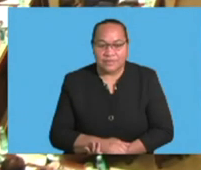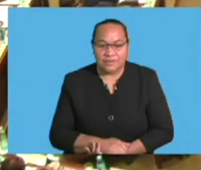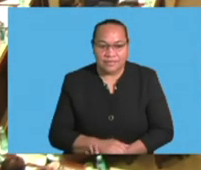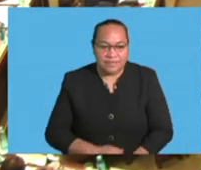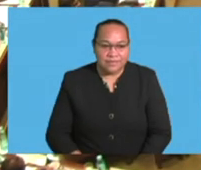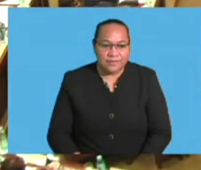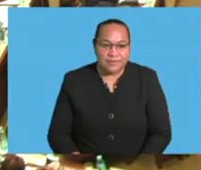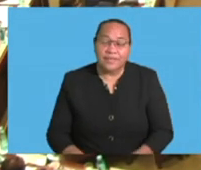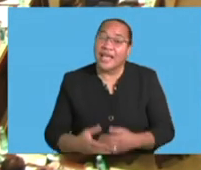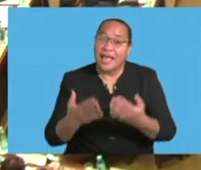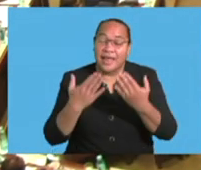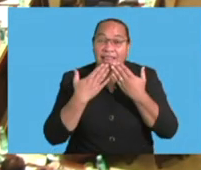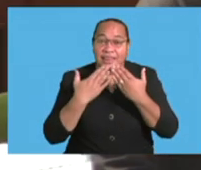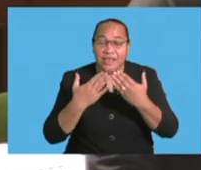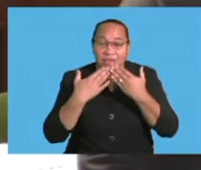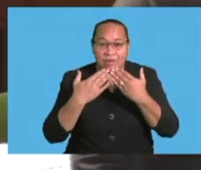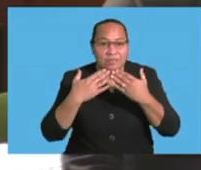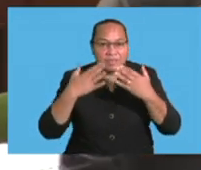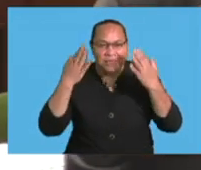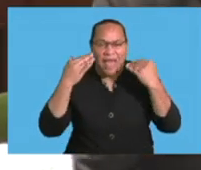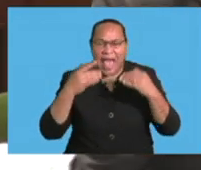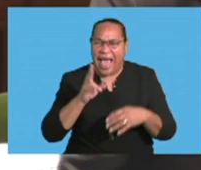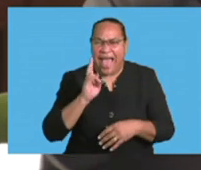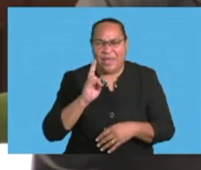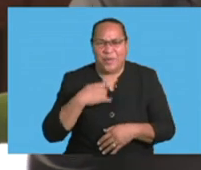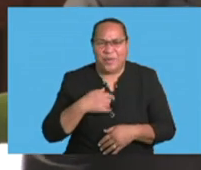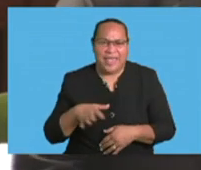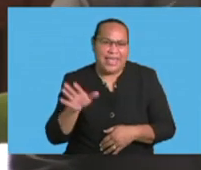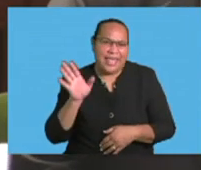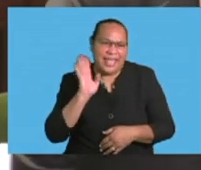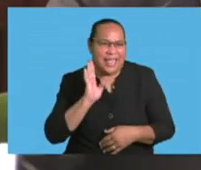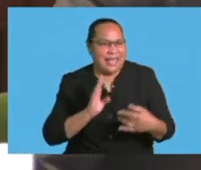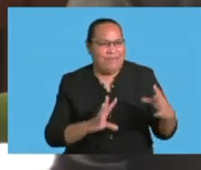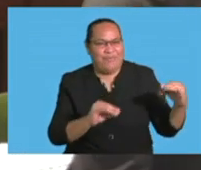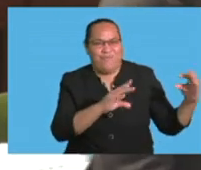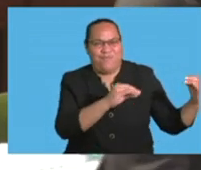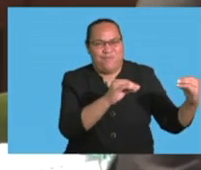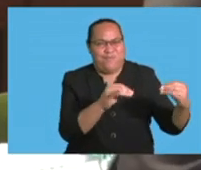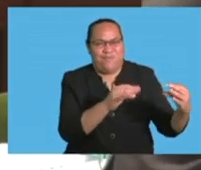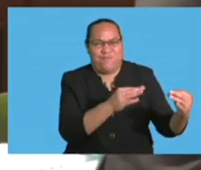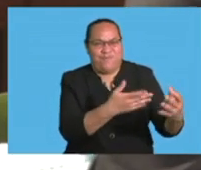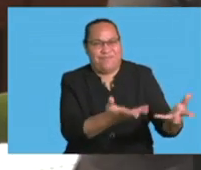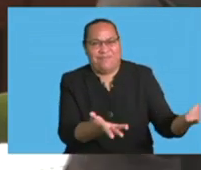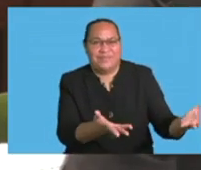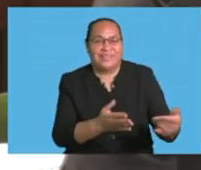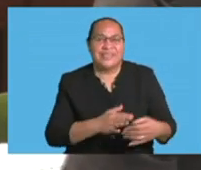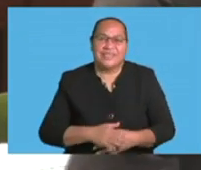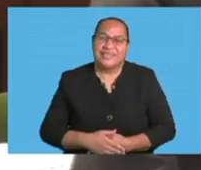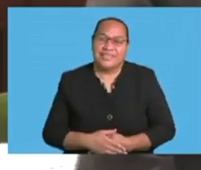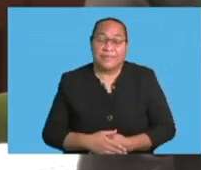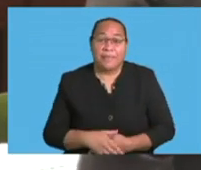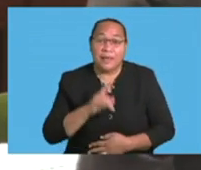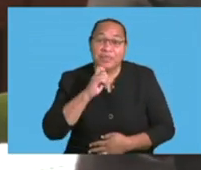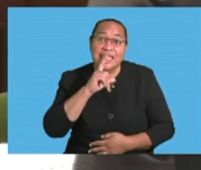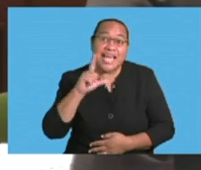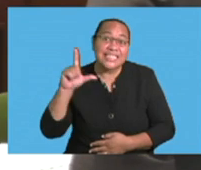Thank you Mr. Speaker Sir. Again we hear some muttering from the peanut gallery. Mr. Speaker Sir, Mr. Speaker Sir, as of